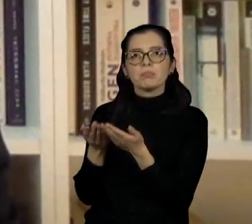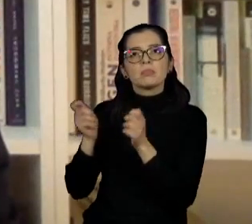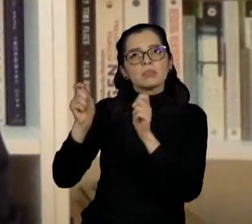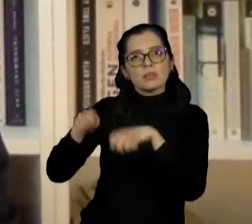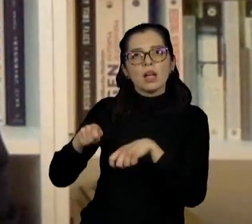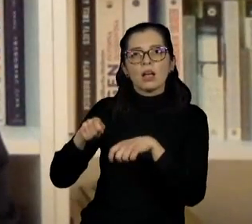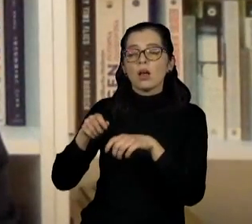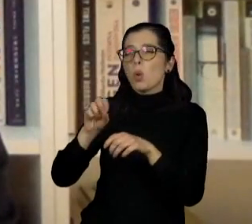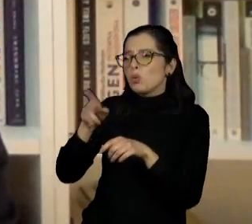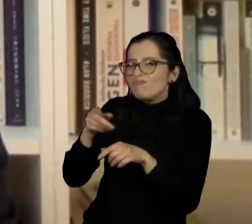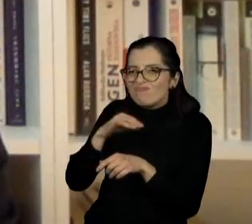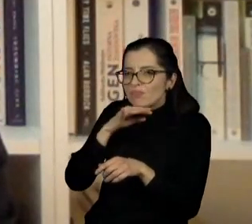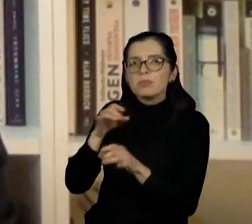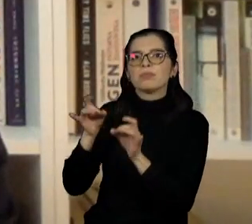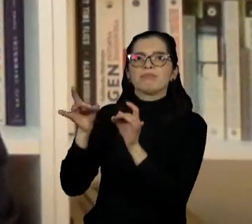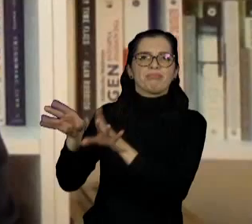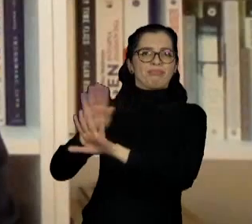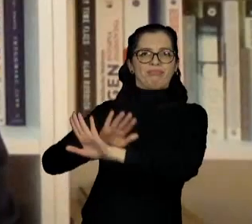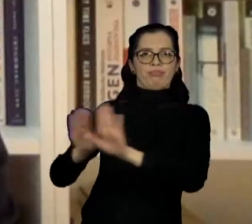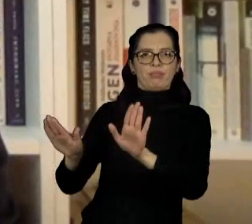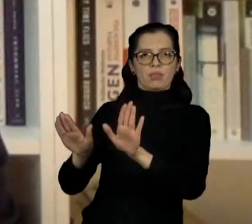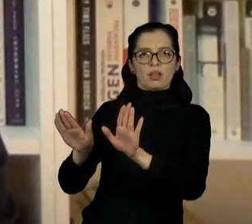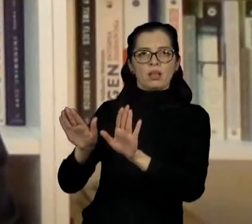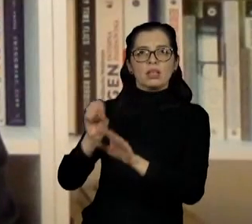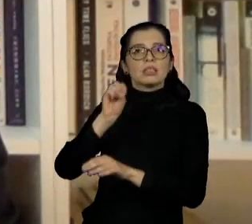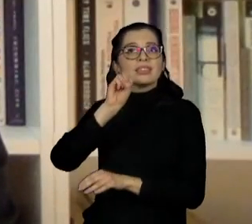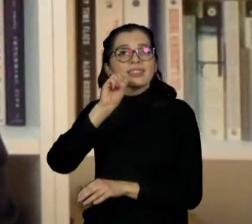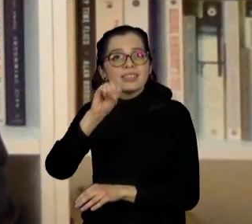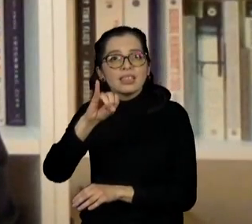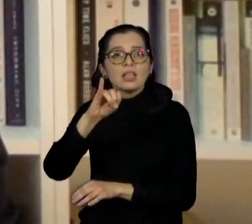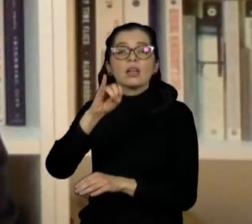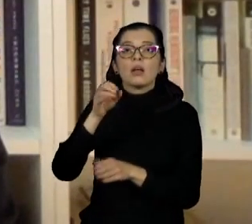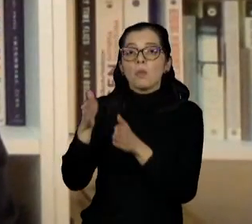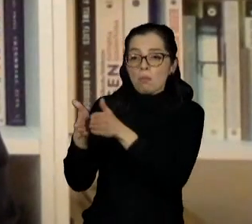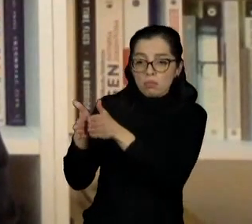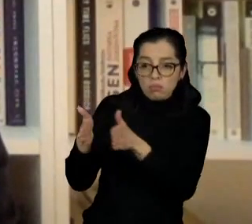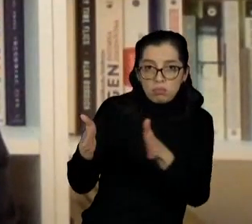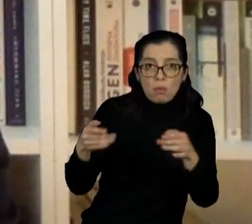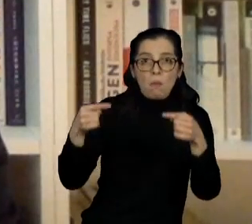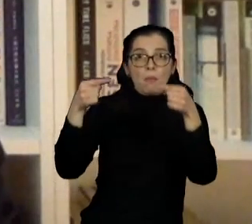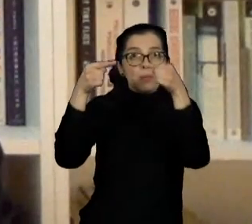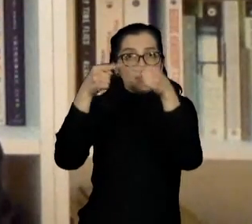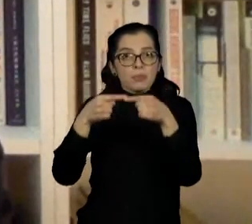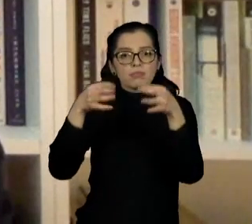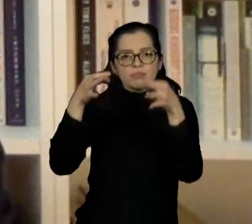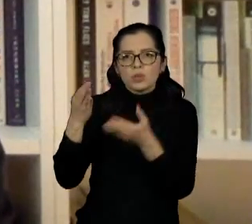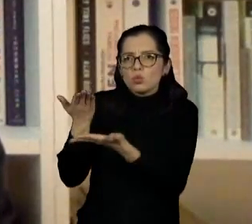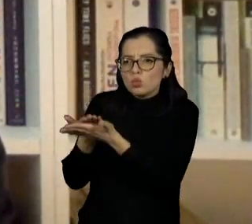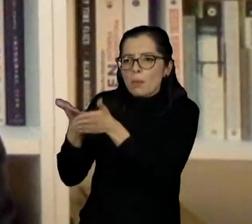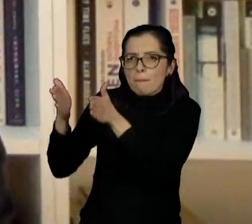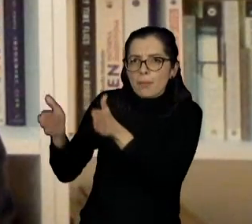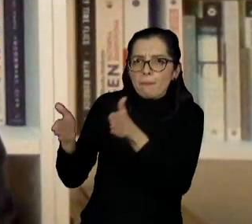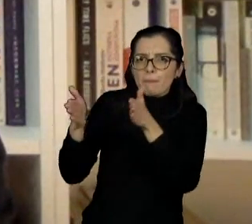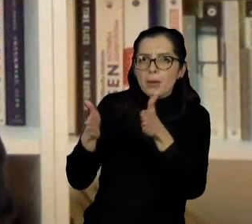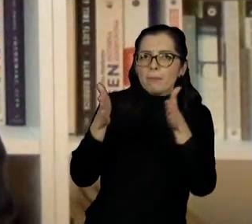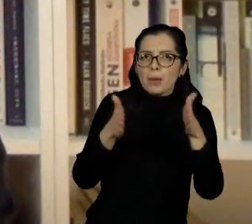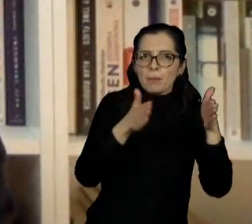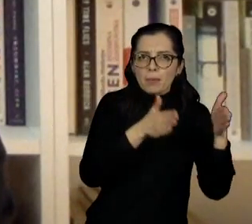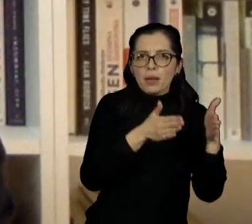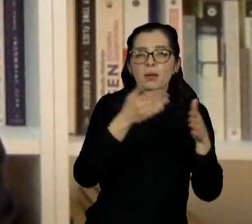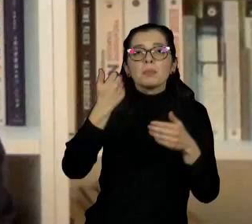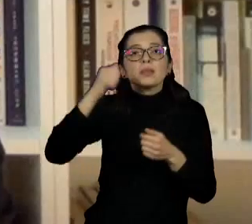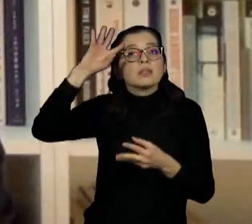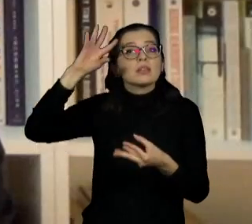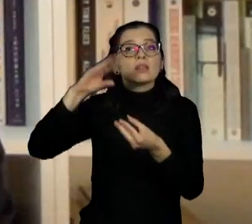compromise here. The compromise is that if you don't wait for the appropriate length of trials, you